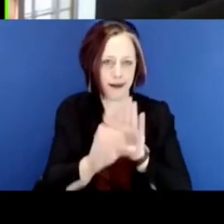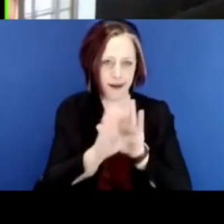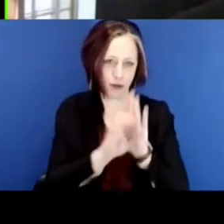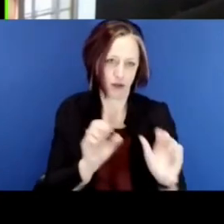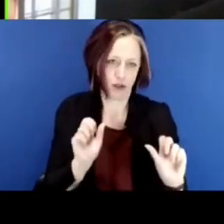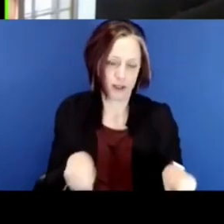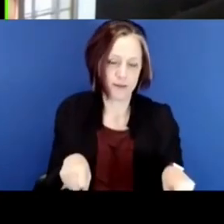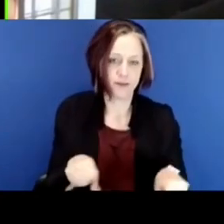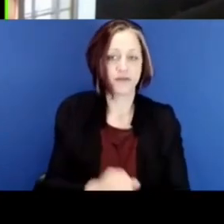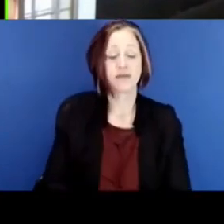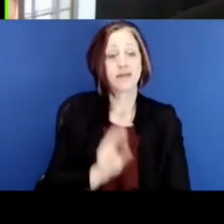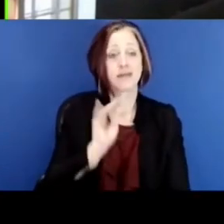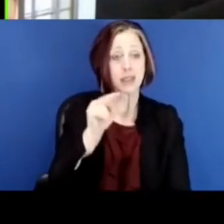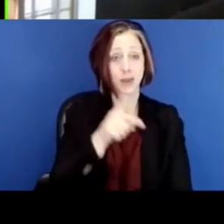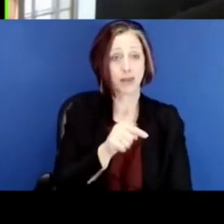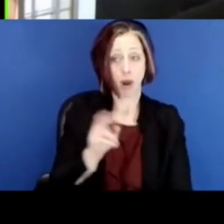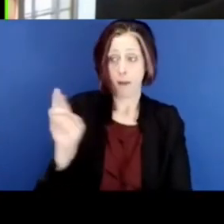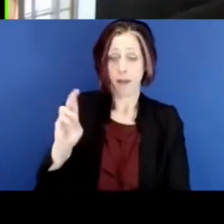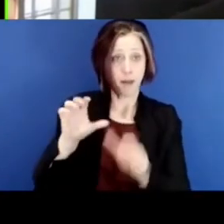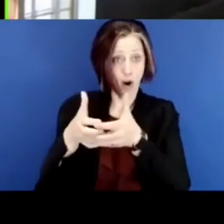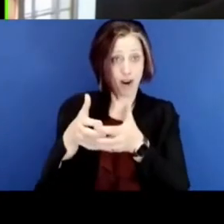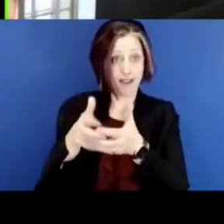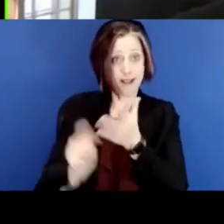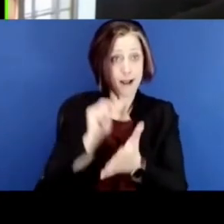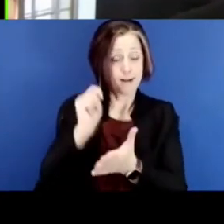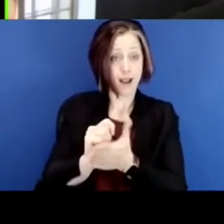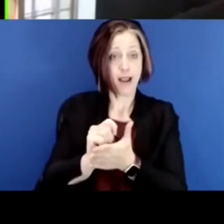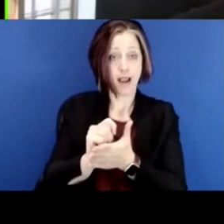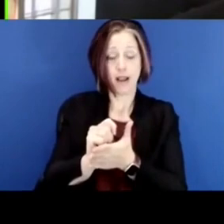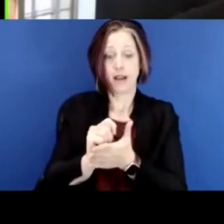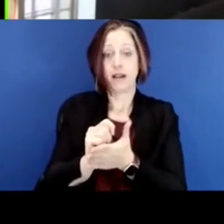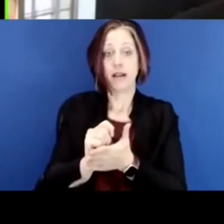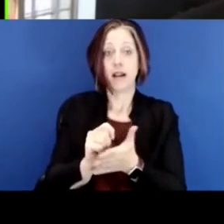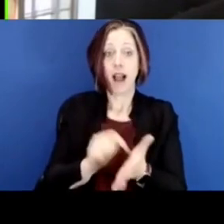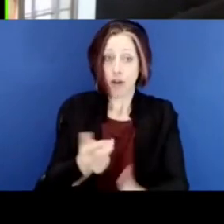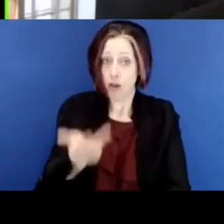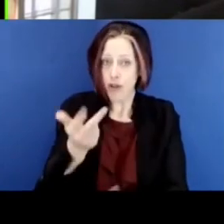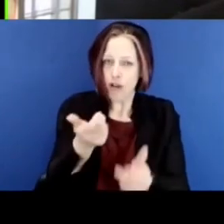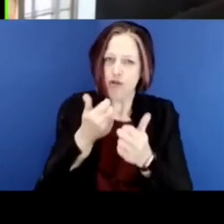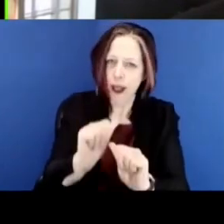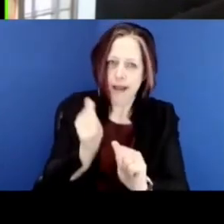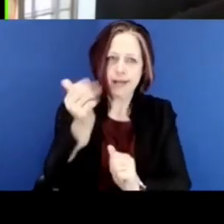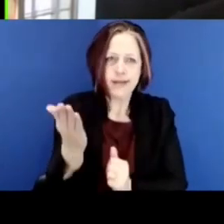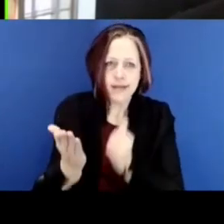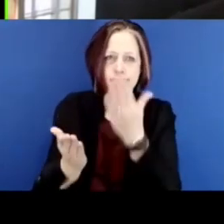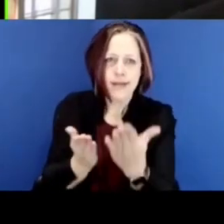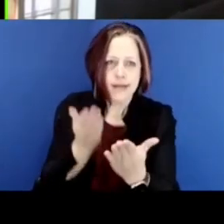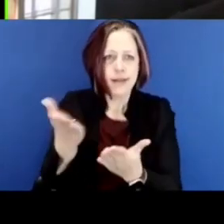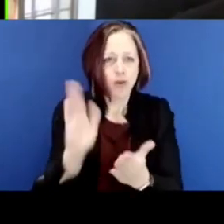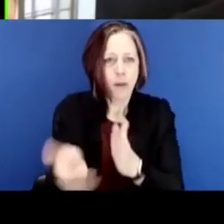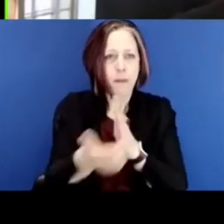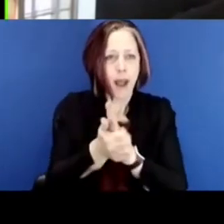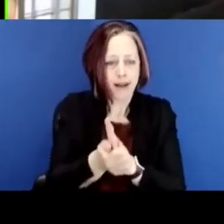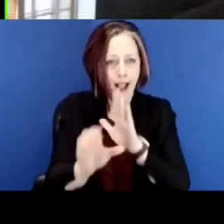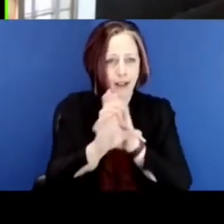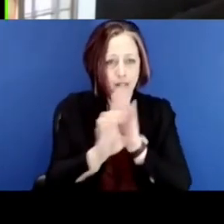And the Minnesota Republican Party then took three different tries at amending so that